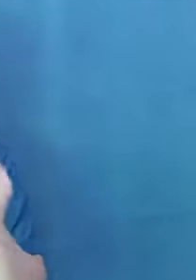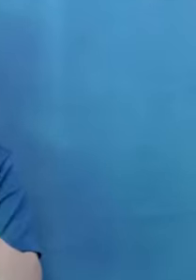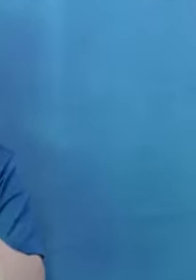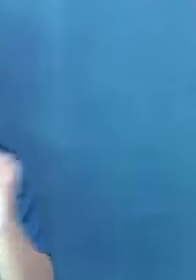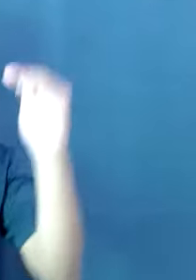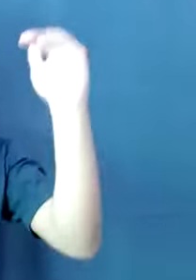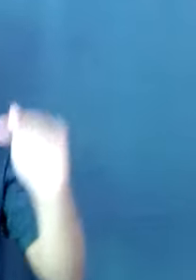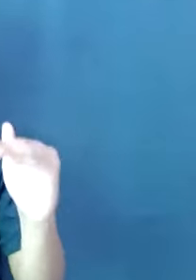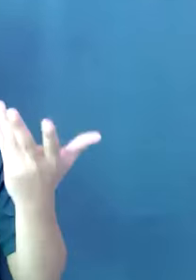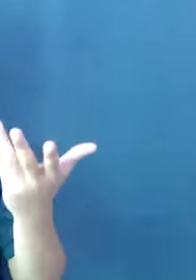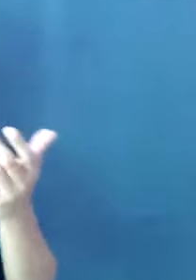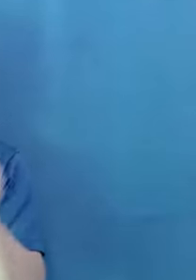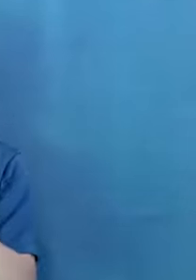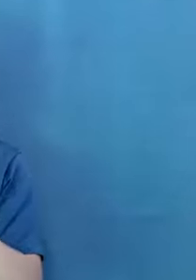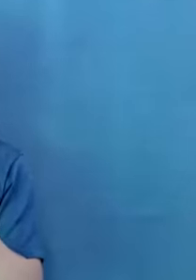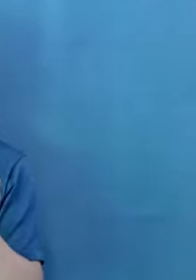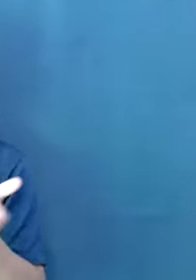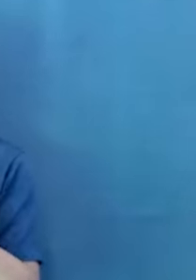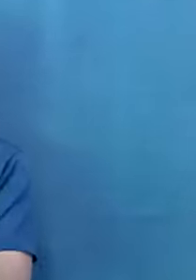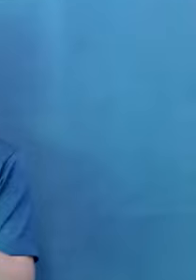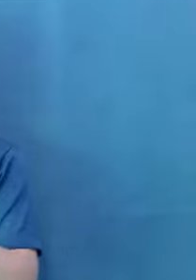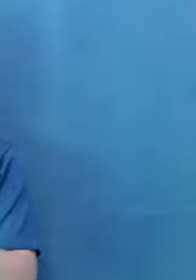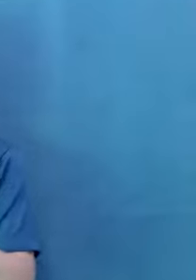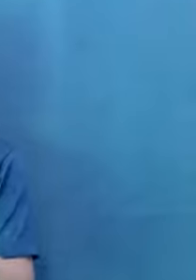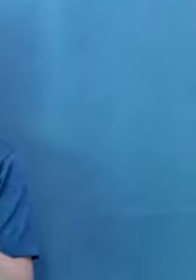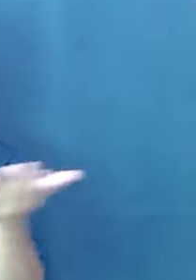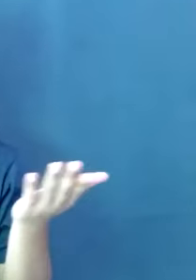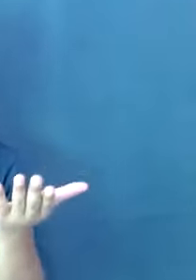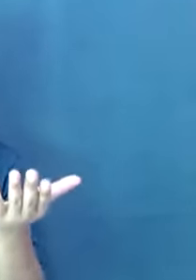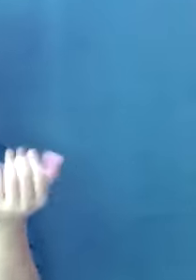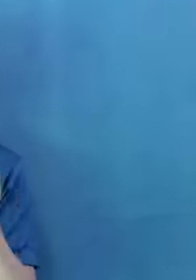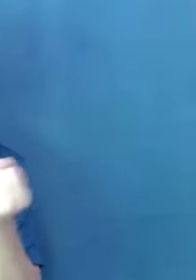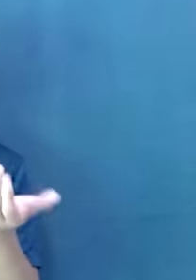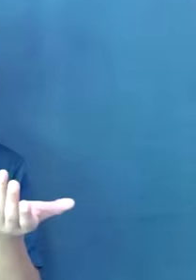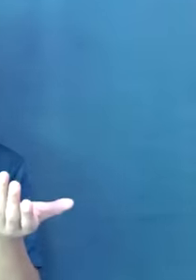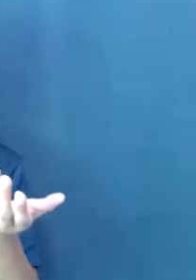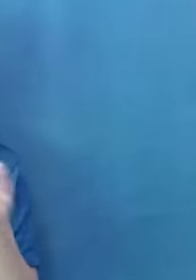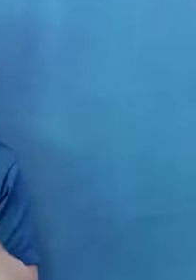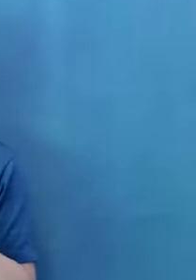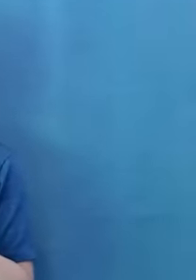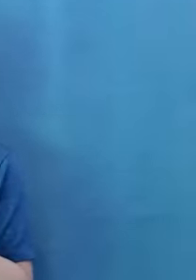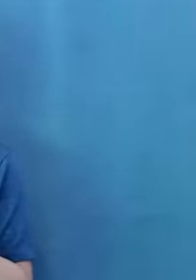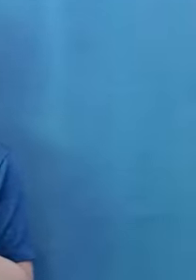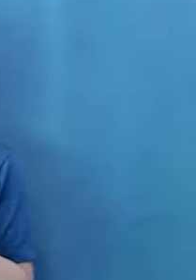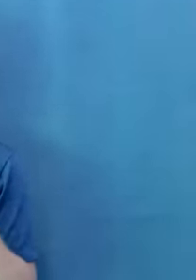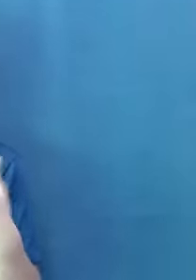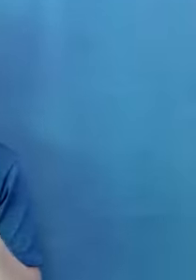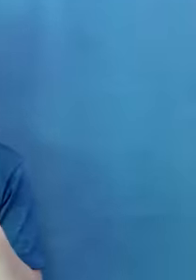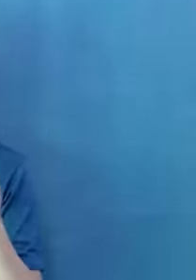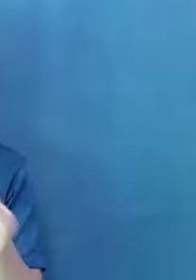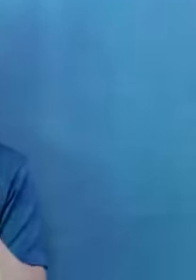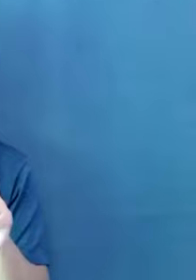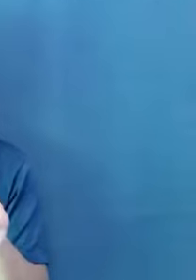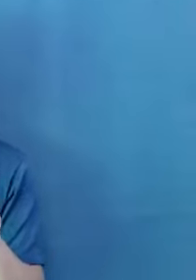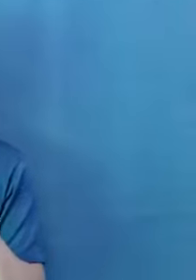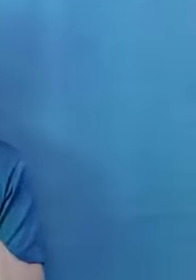accommodation. So it's like, if everything has been provided, but it's not existing yet, to respond to the